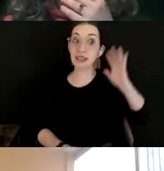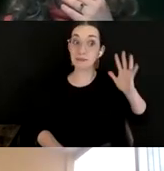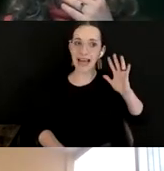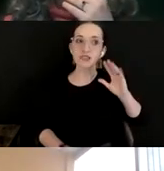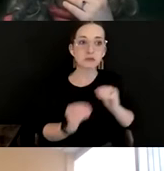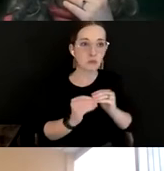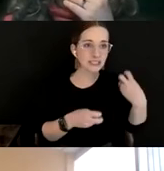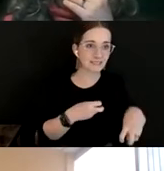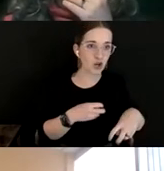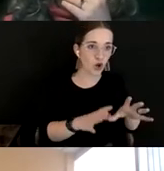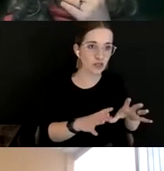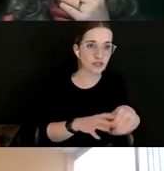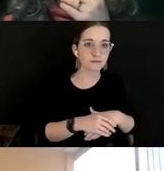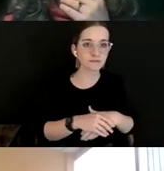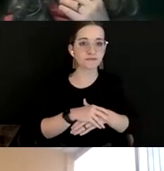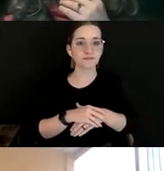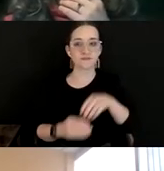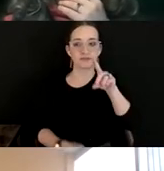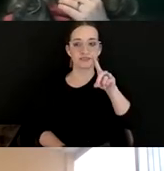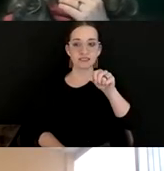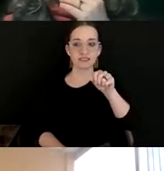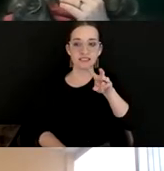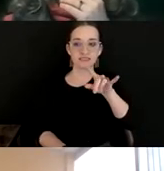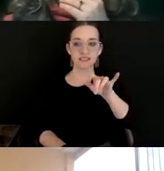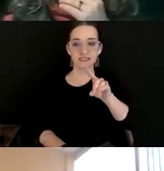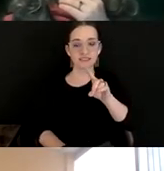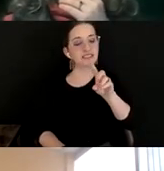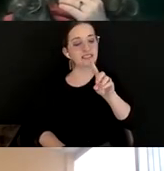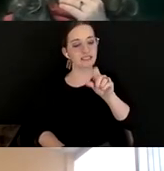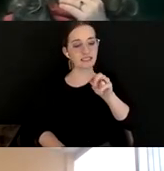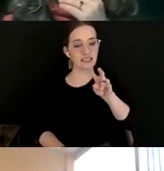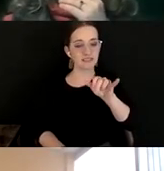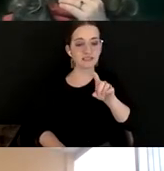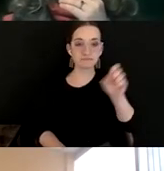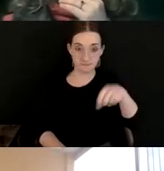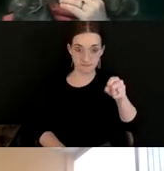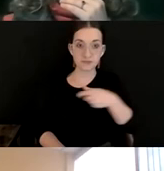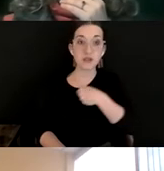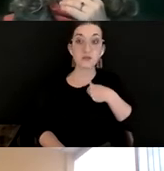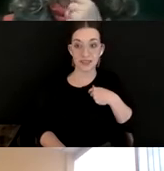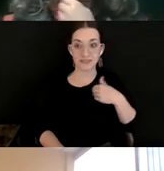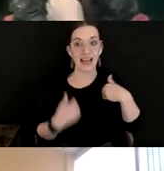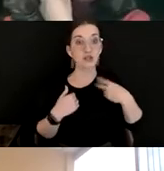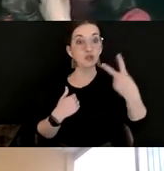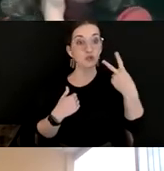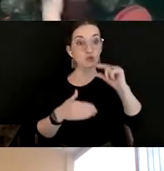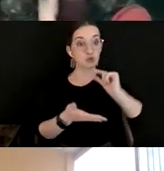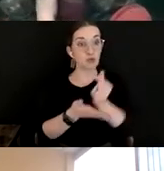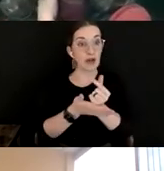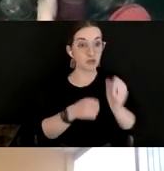It's interesting because from a university perspective, we've also already seen that we've had two graduation years, 2020, 2021,